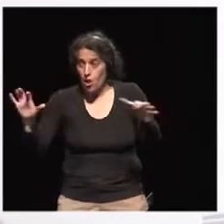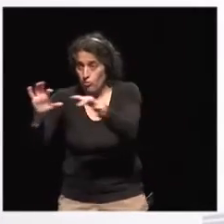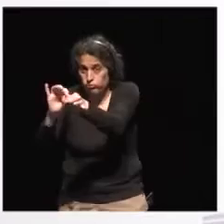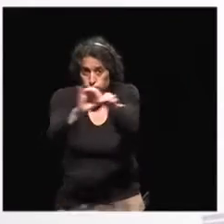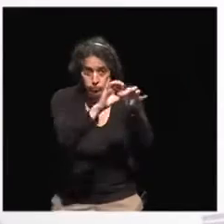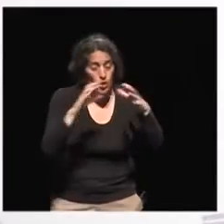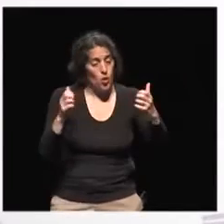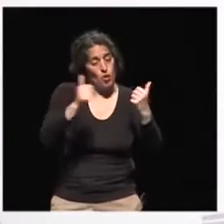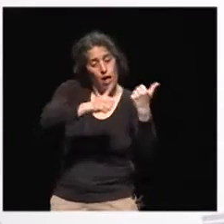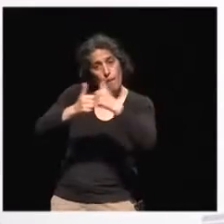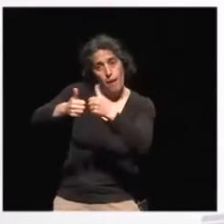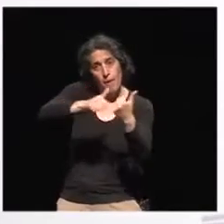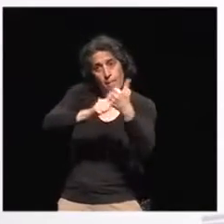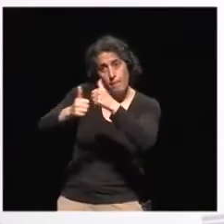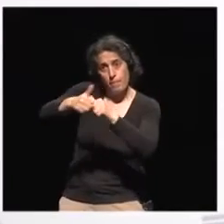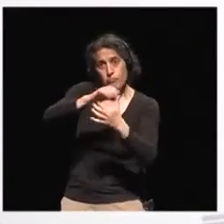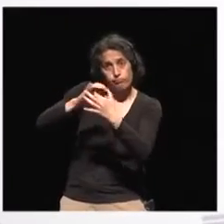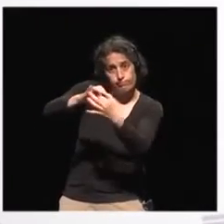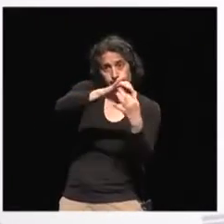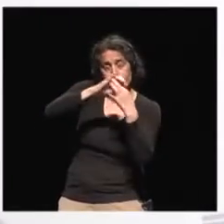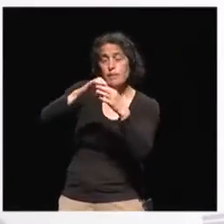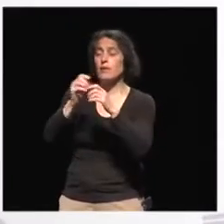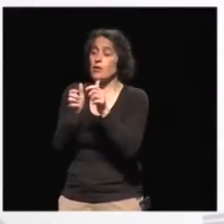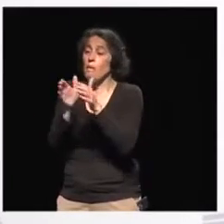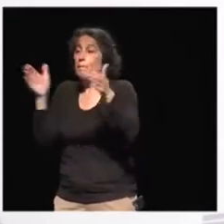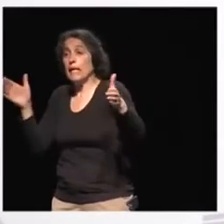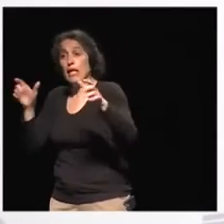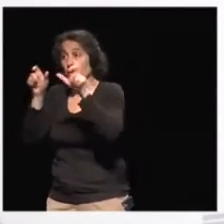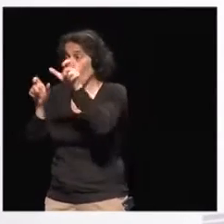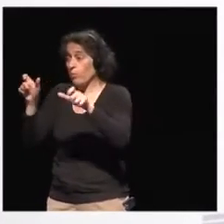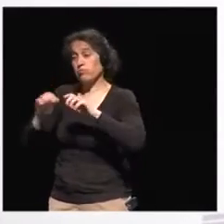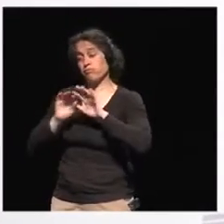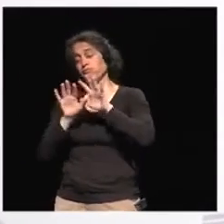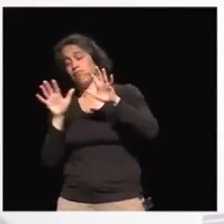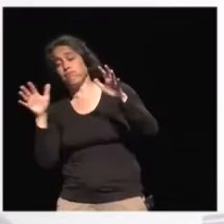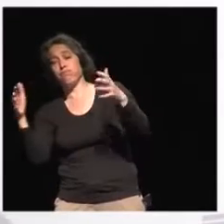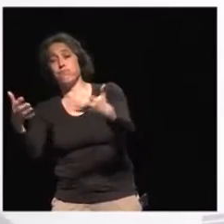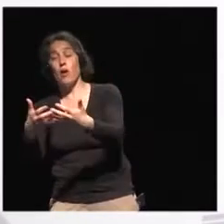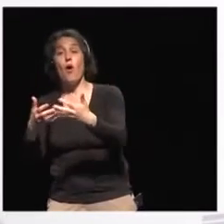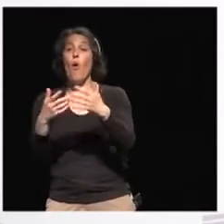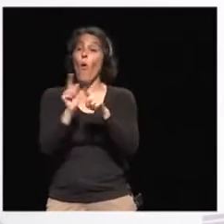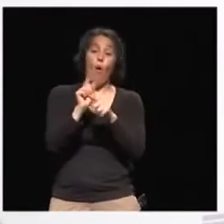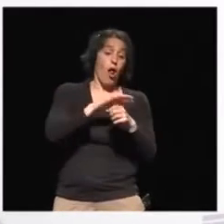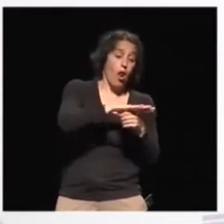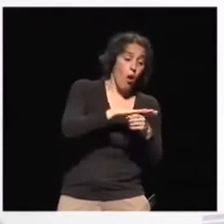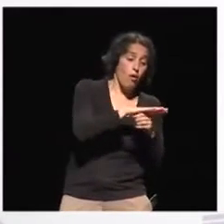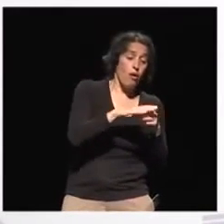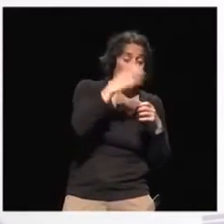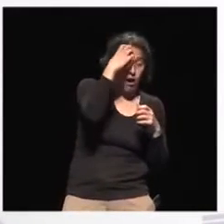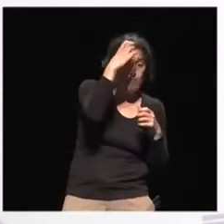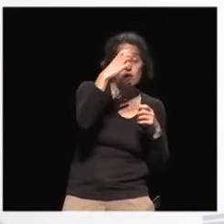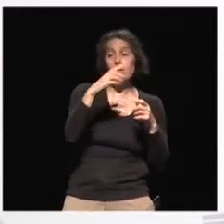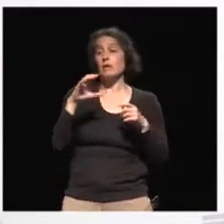cooperation between large groups of individuals. It's cooperation between local governments and civil society